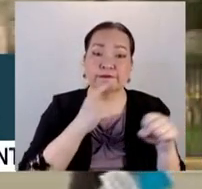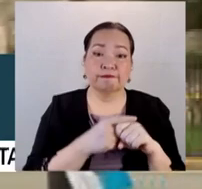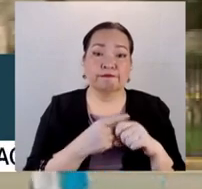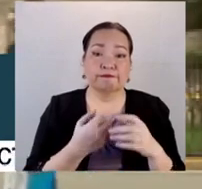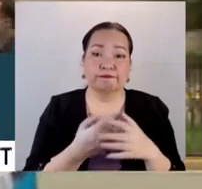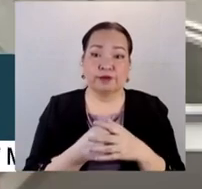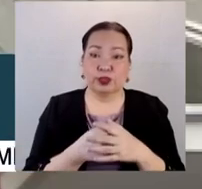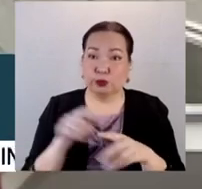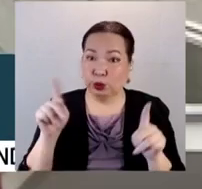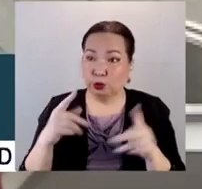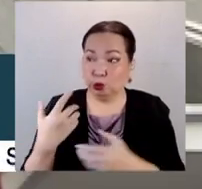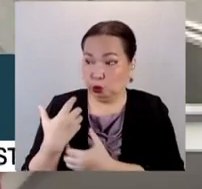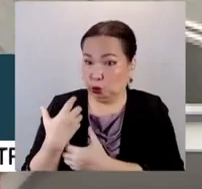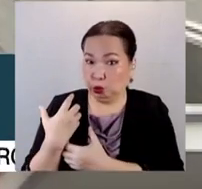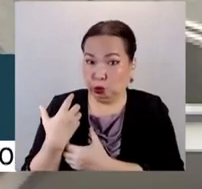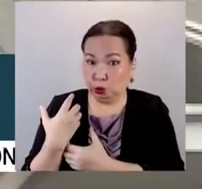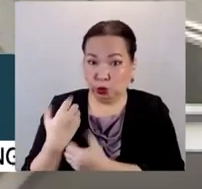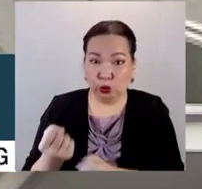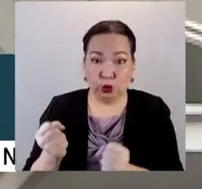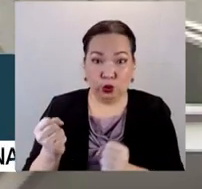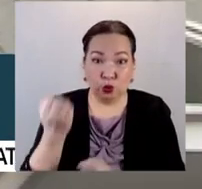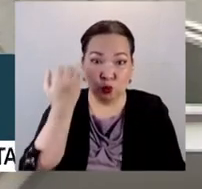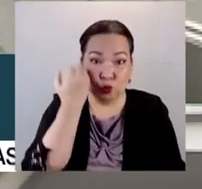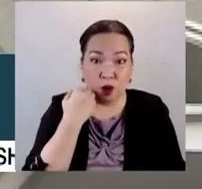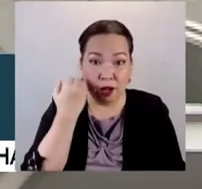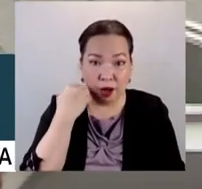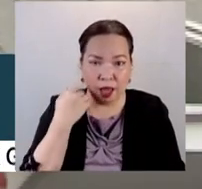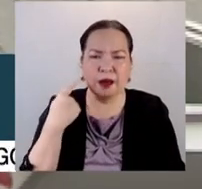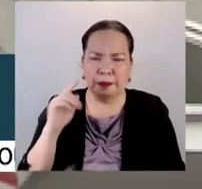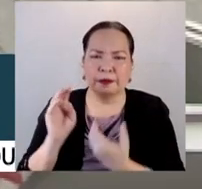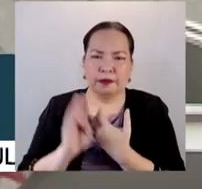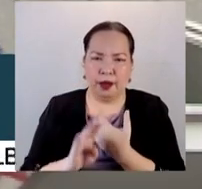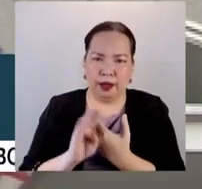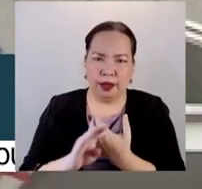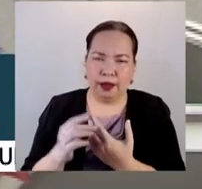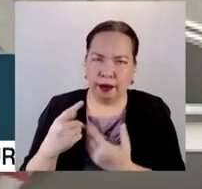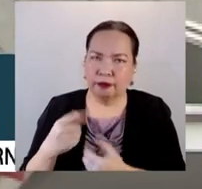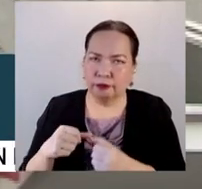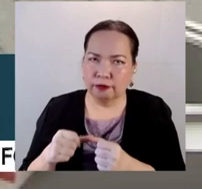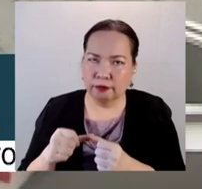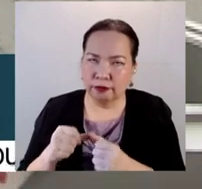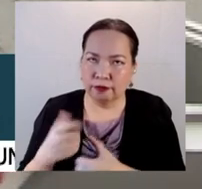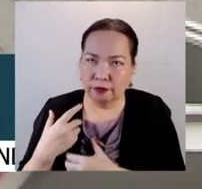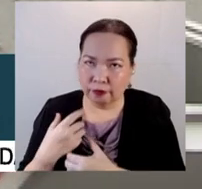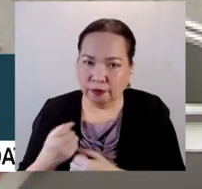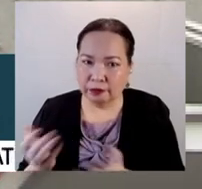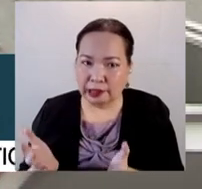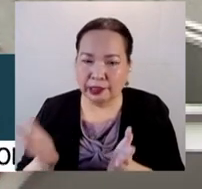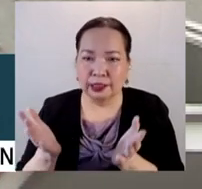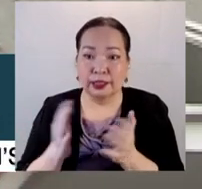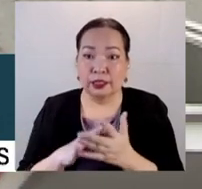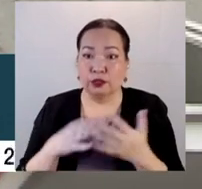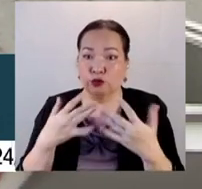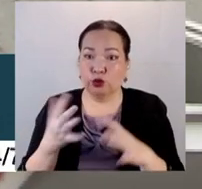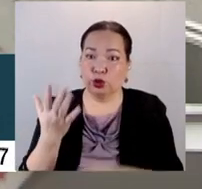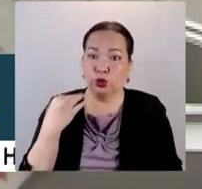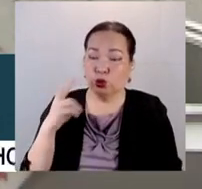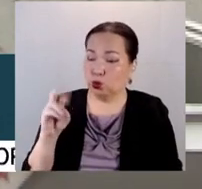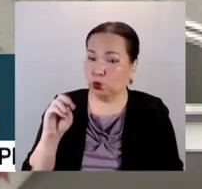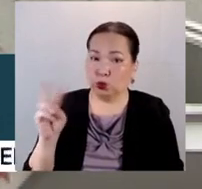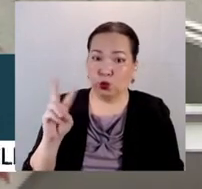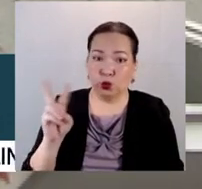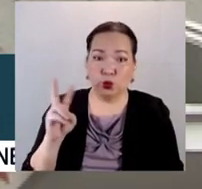na yung mistrust ng tao, hopefully, sa ating commissional election. We were able to do that in the 2022